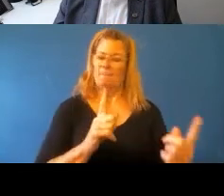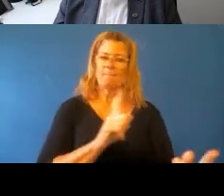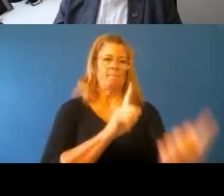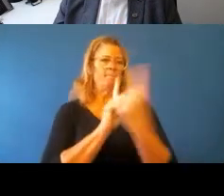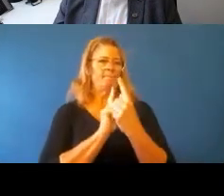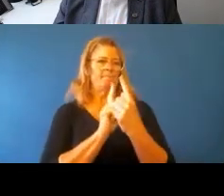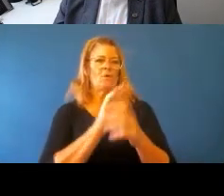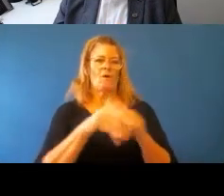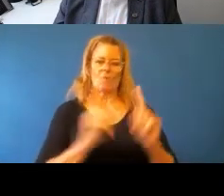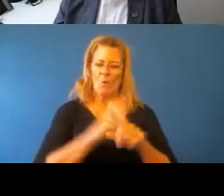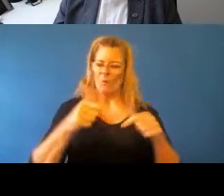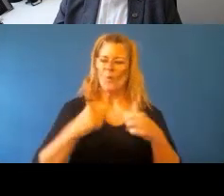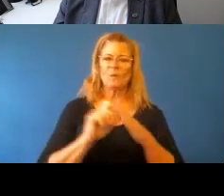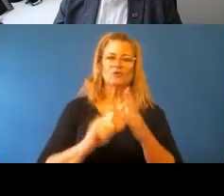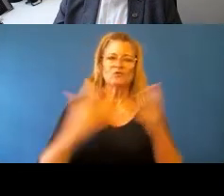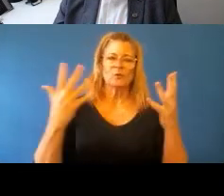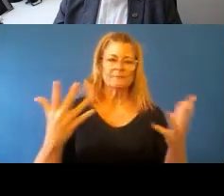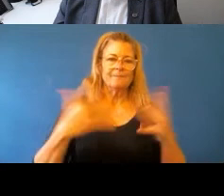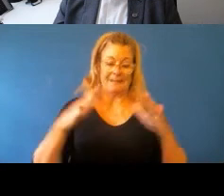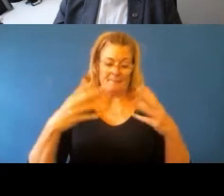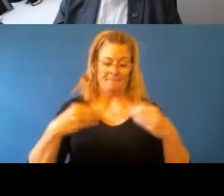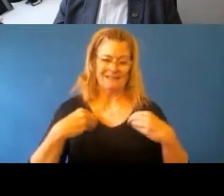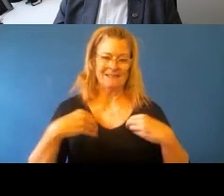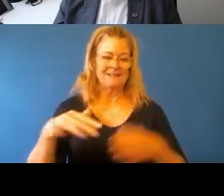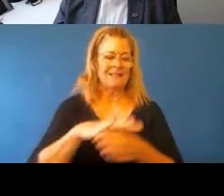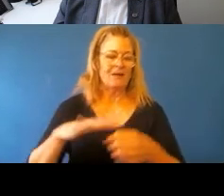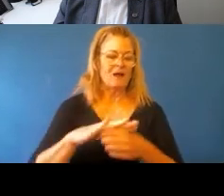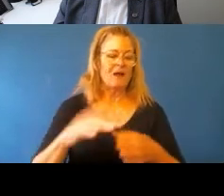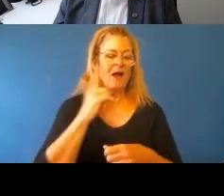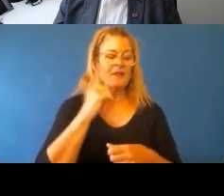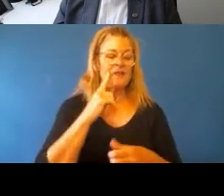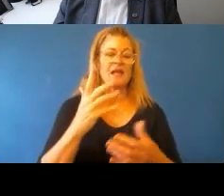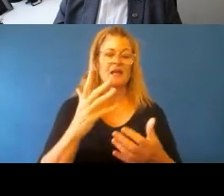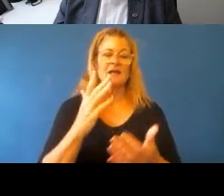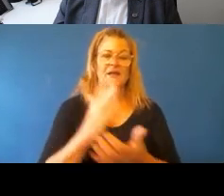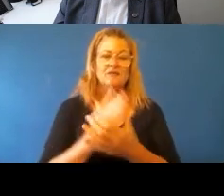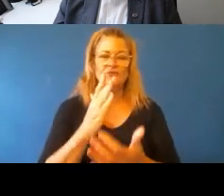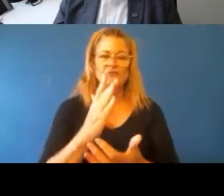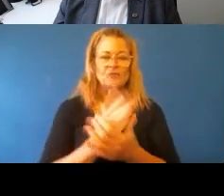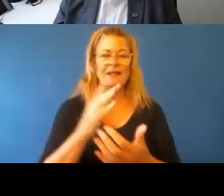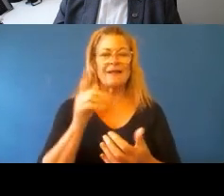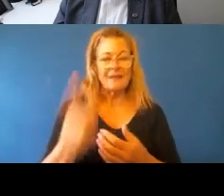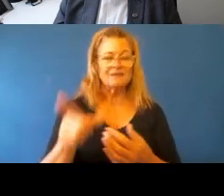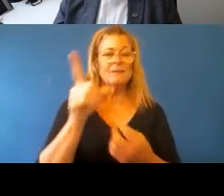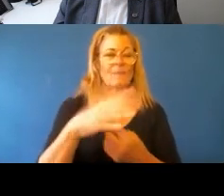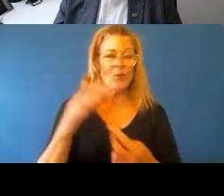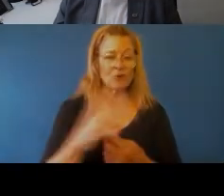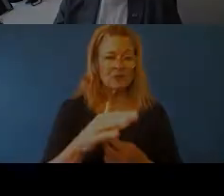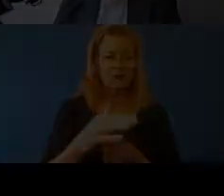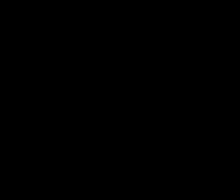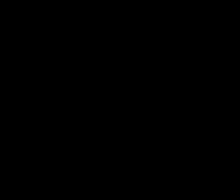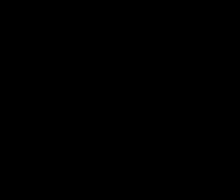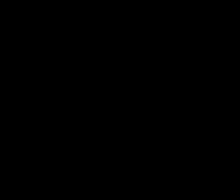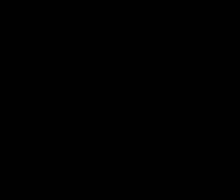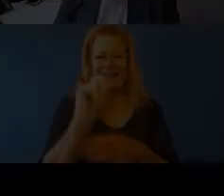has been synchronicity. So it's, I think both are really, really important. That's probably the short version.